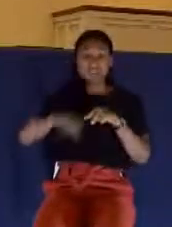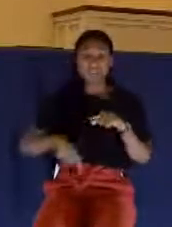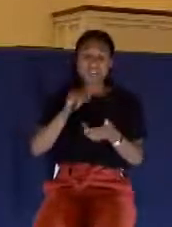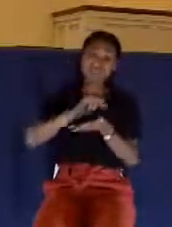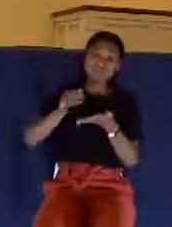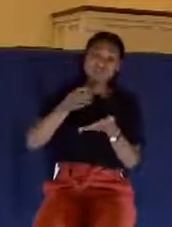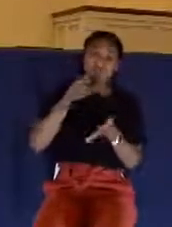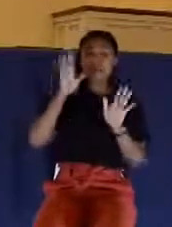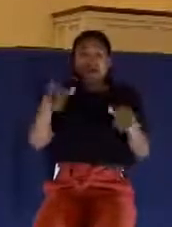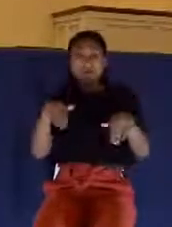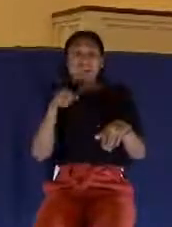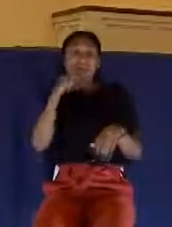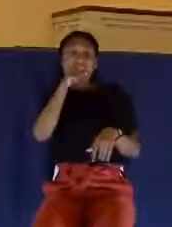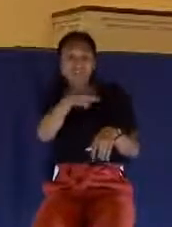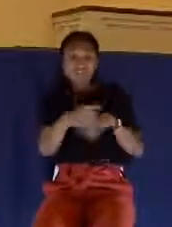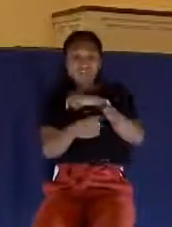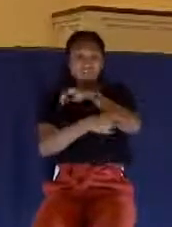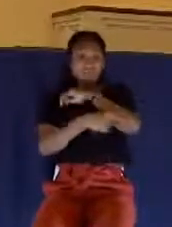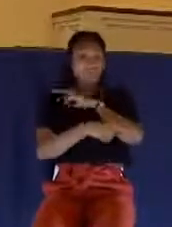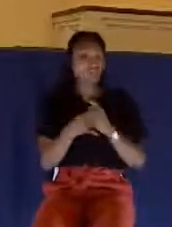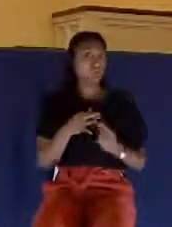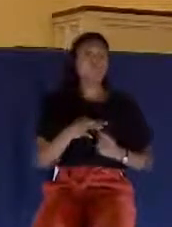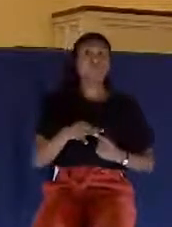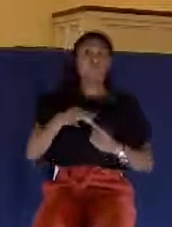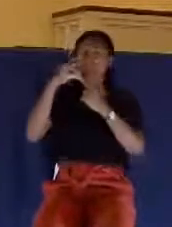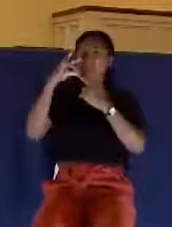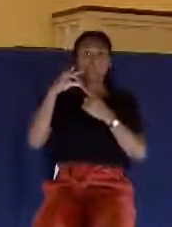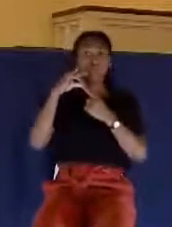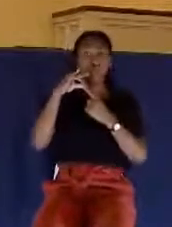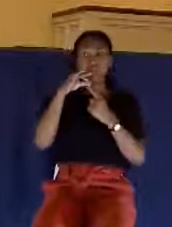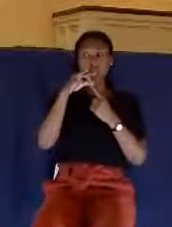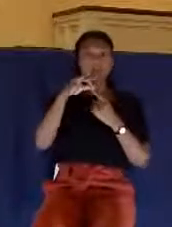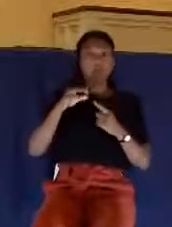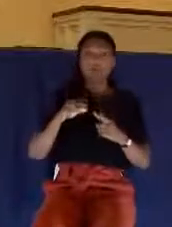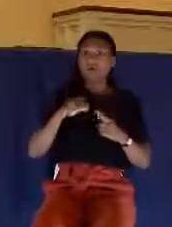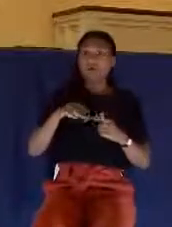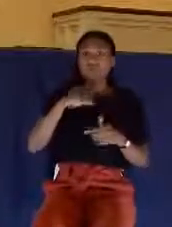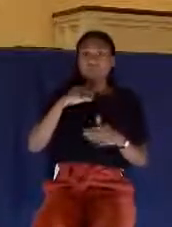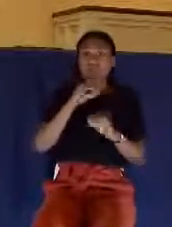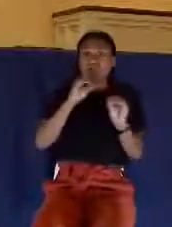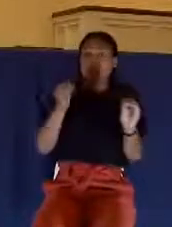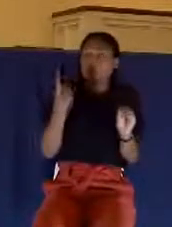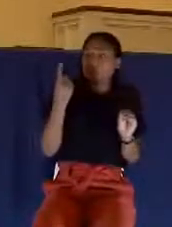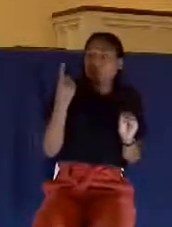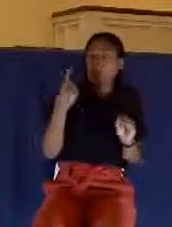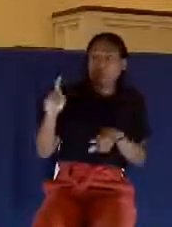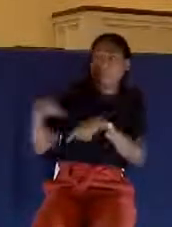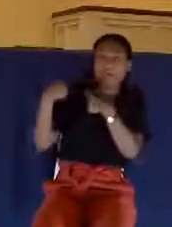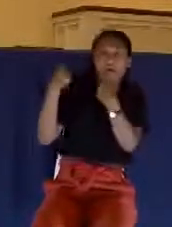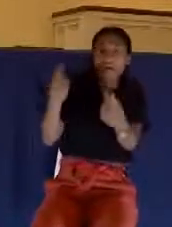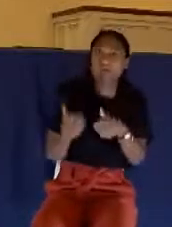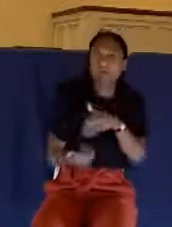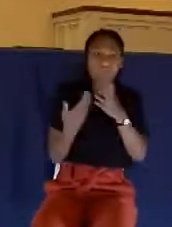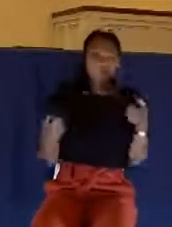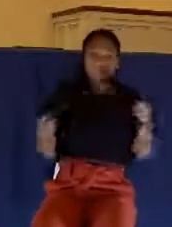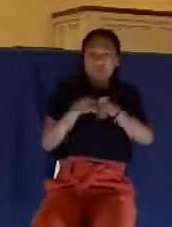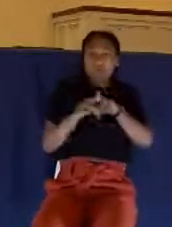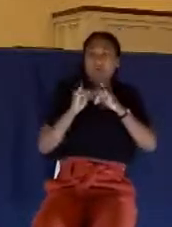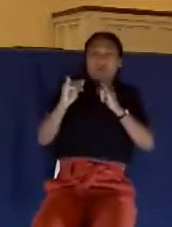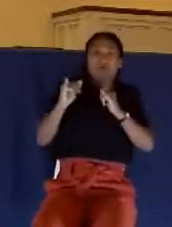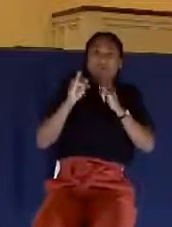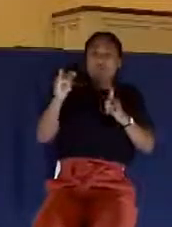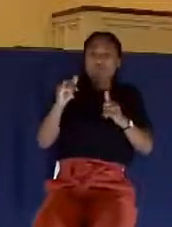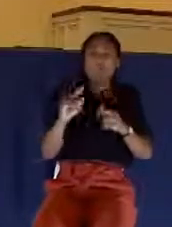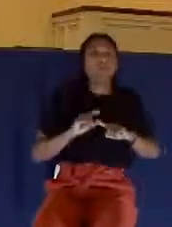this temptation was unique. No one's ever been tempted like me in this situation. Wrong. The Bible